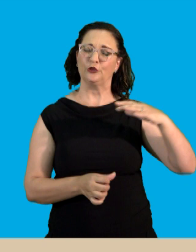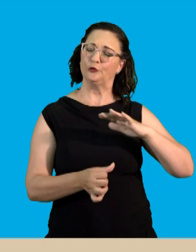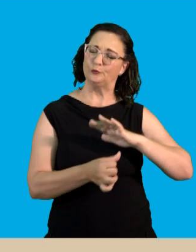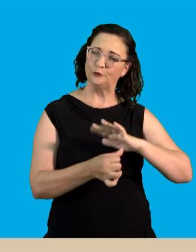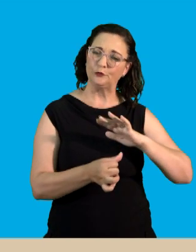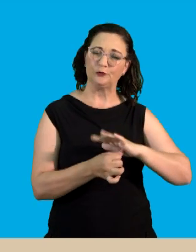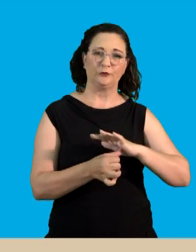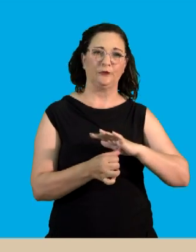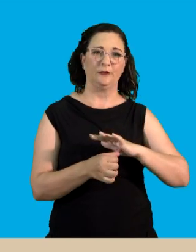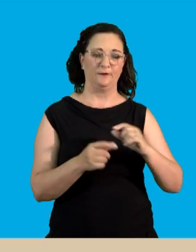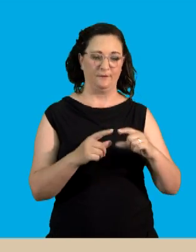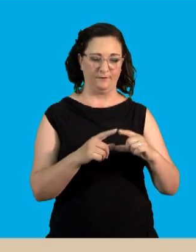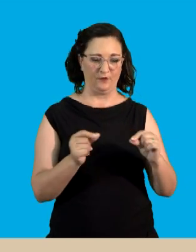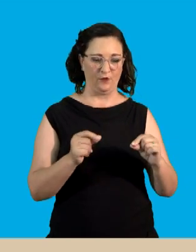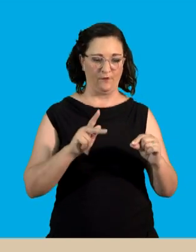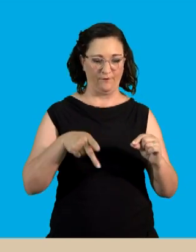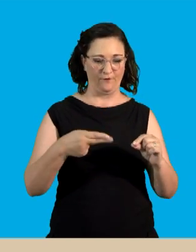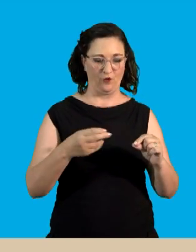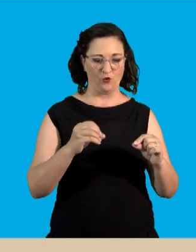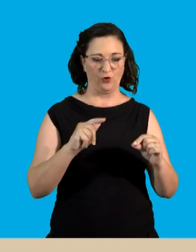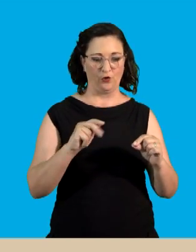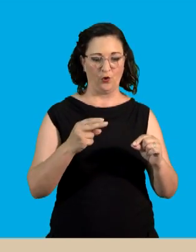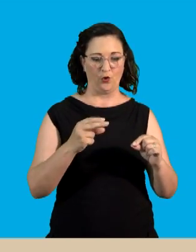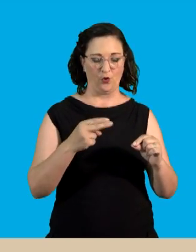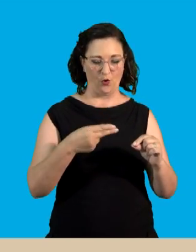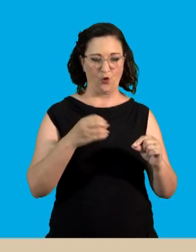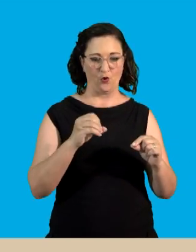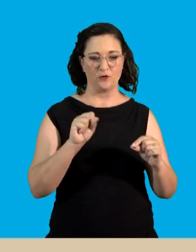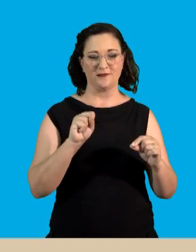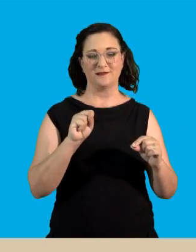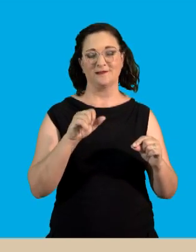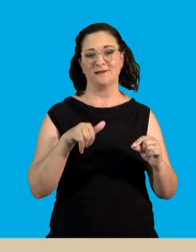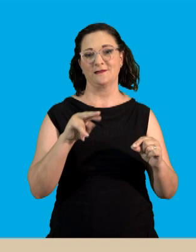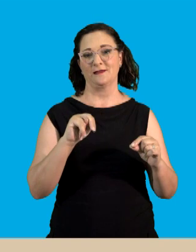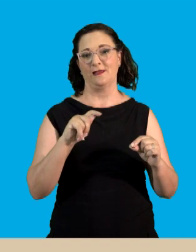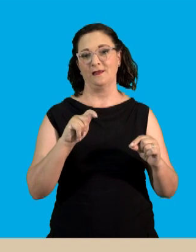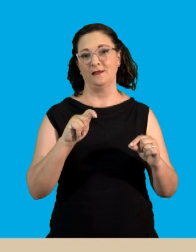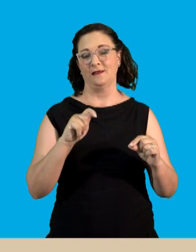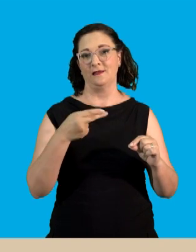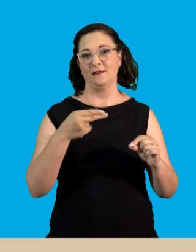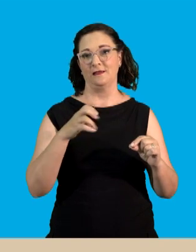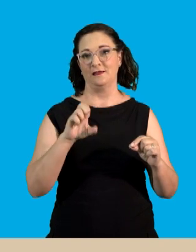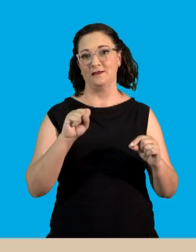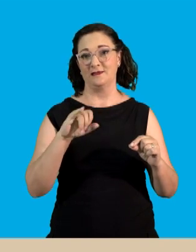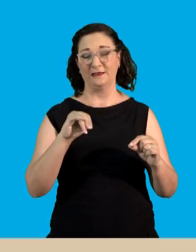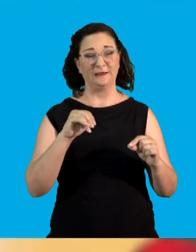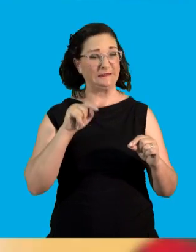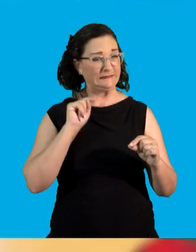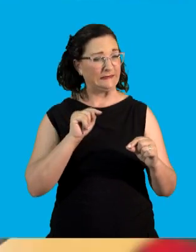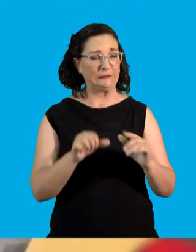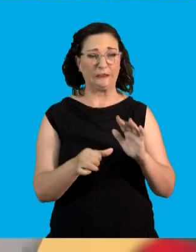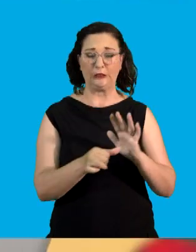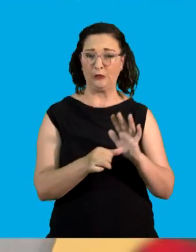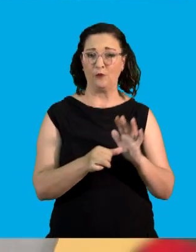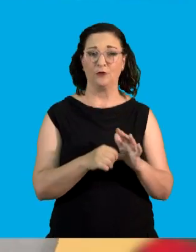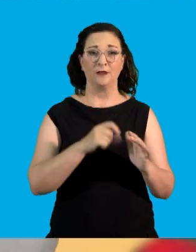guys, without photosynthesis, let's just forget, there's no life without photosynthesis. All right. So everything. When we talk sunlight, we